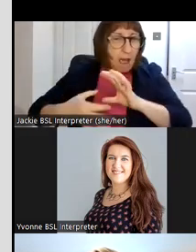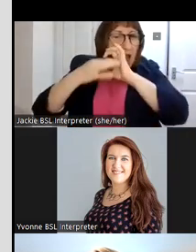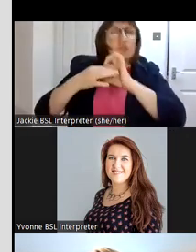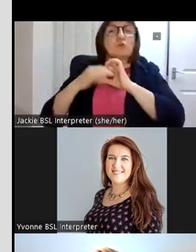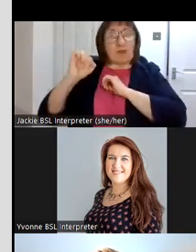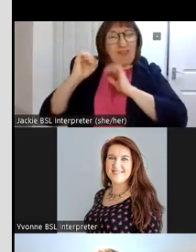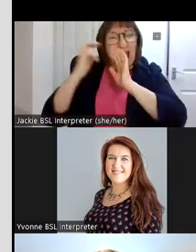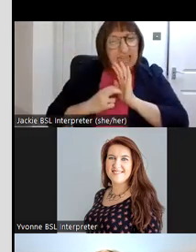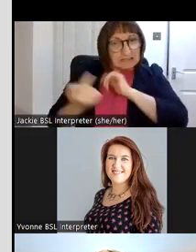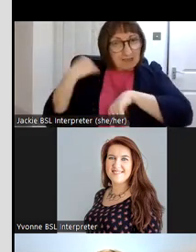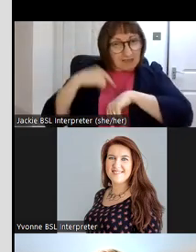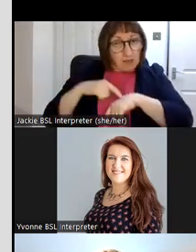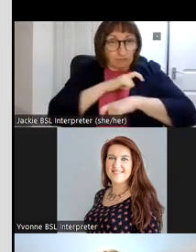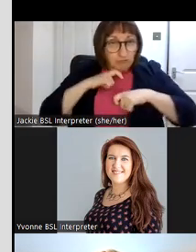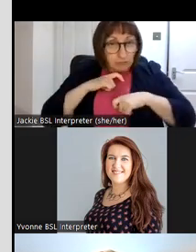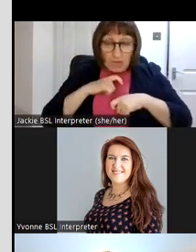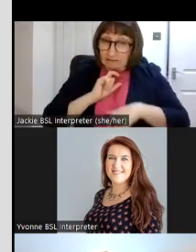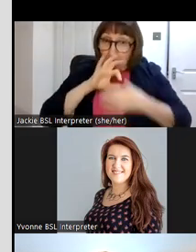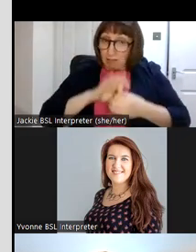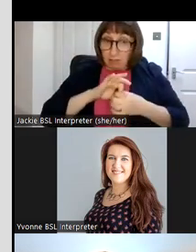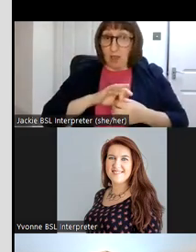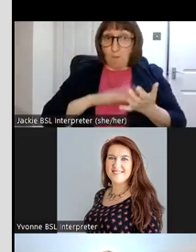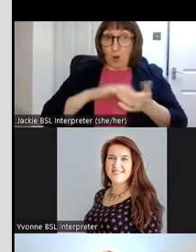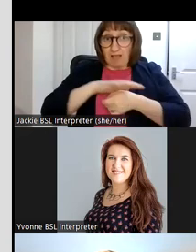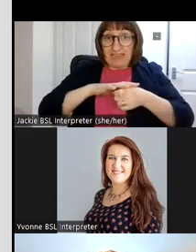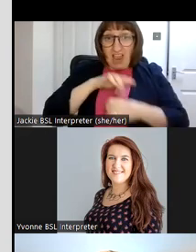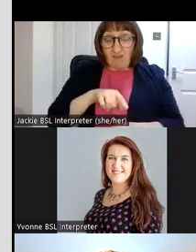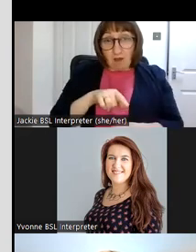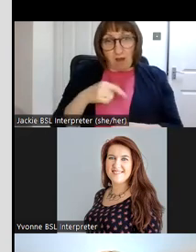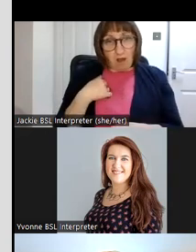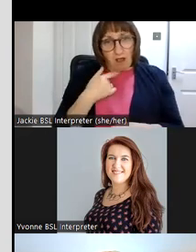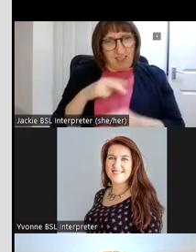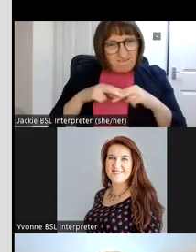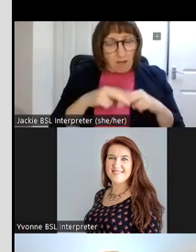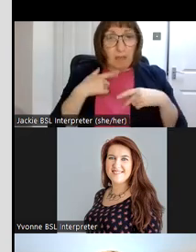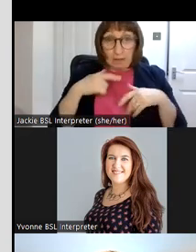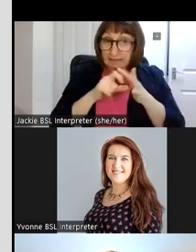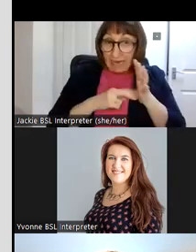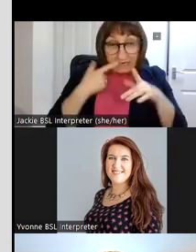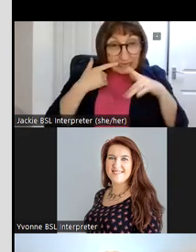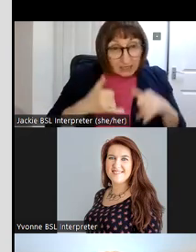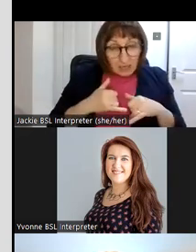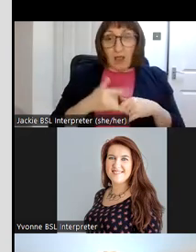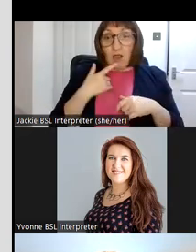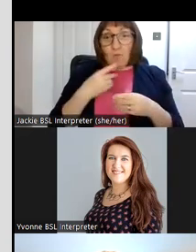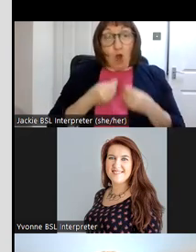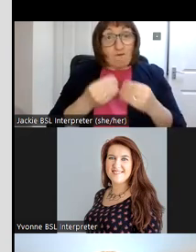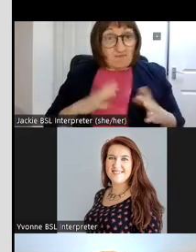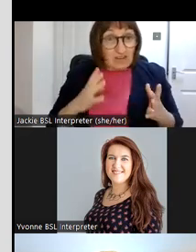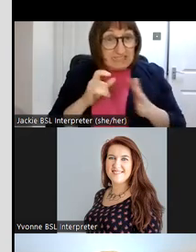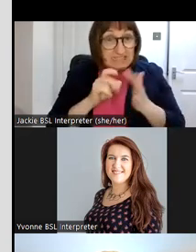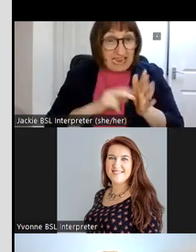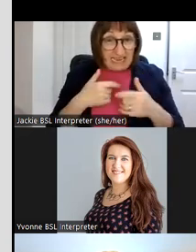they're still deep rooted in my colon so these families were were dna tested uh they were offered free dna kits